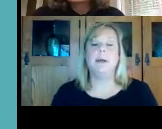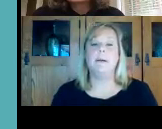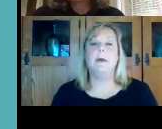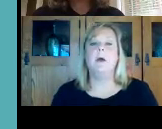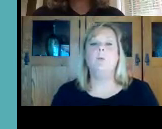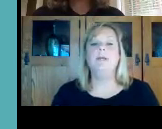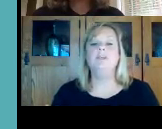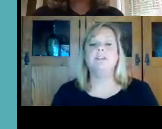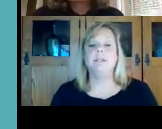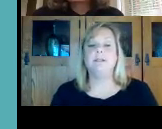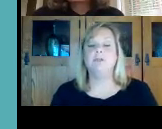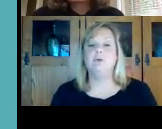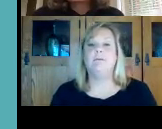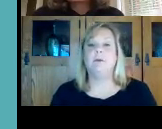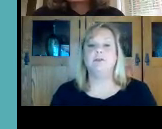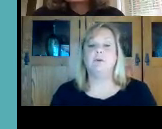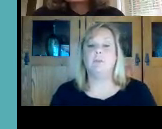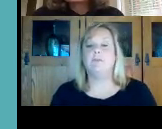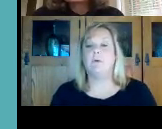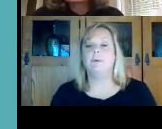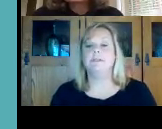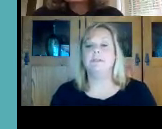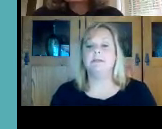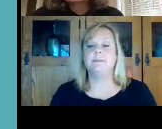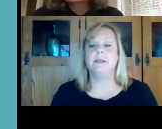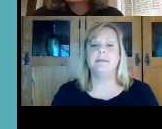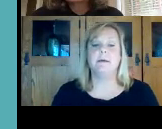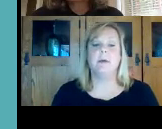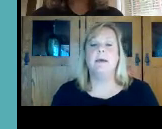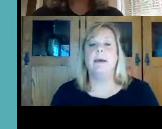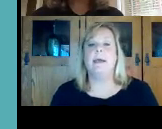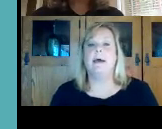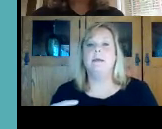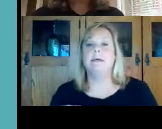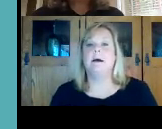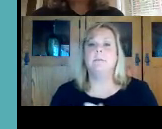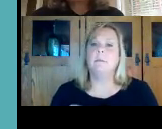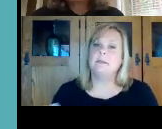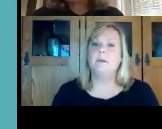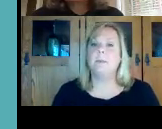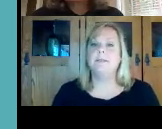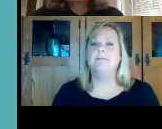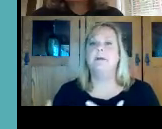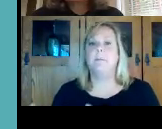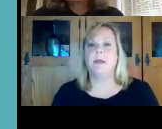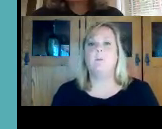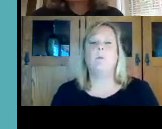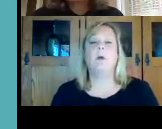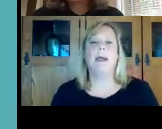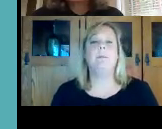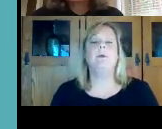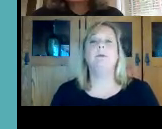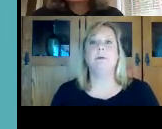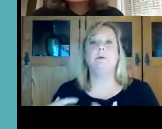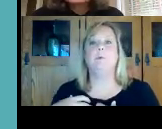for the program we just need to do a functional or performance assessment on them and it's a little bit different but